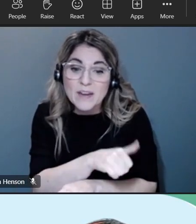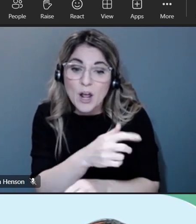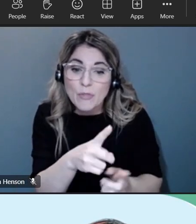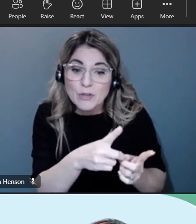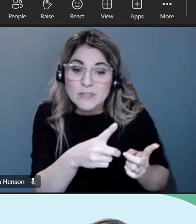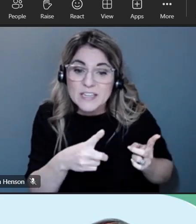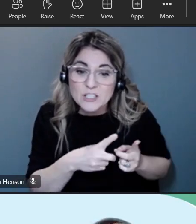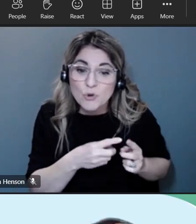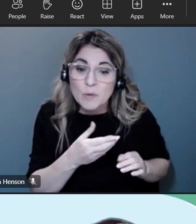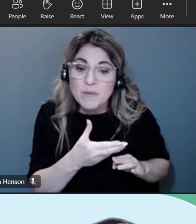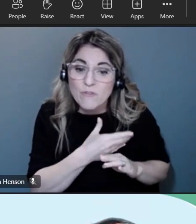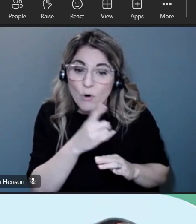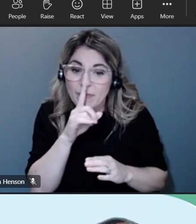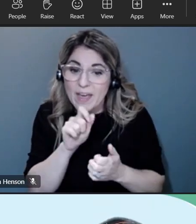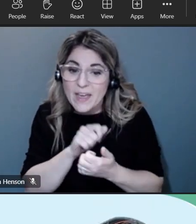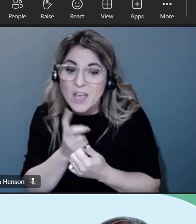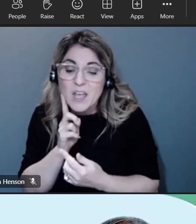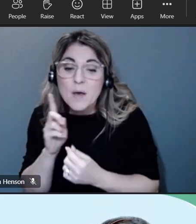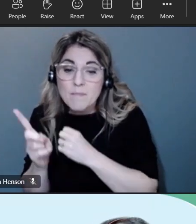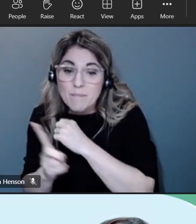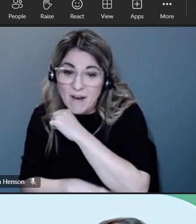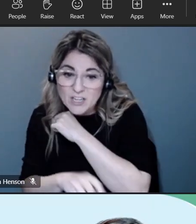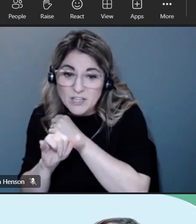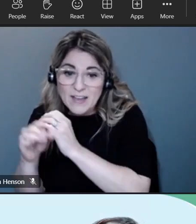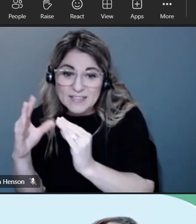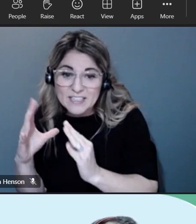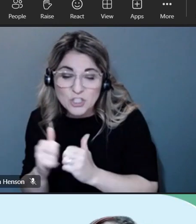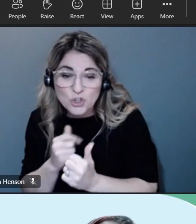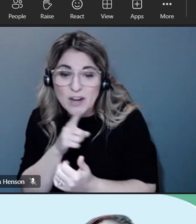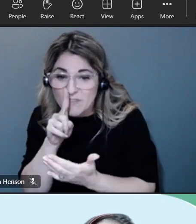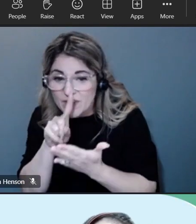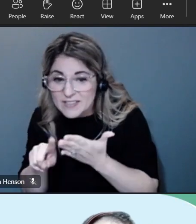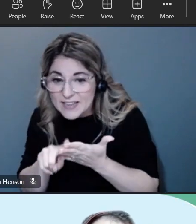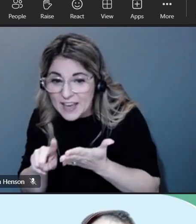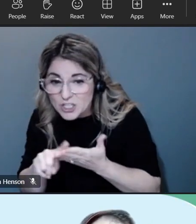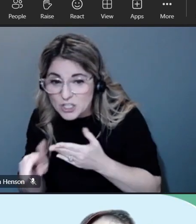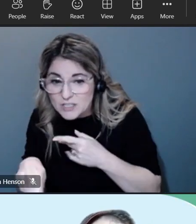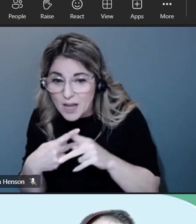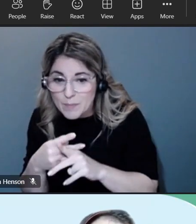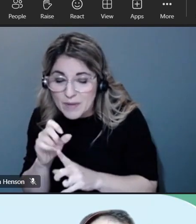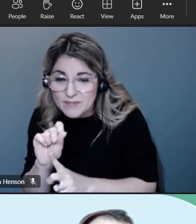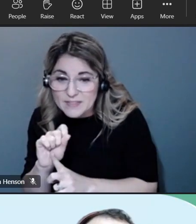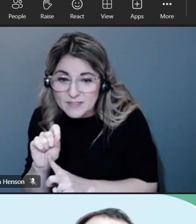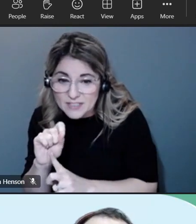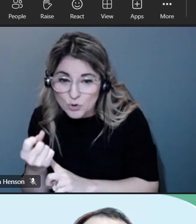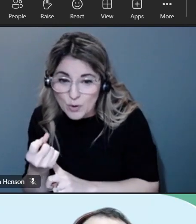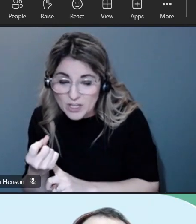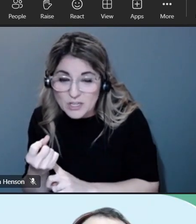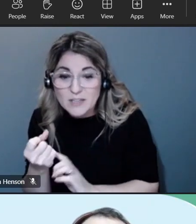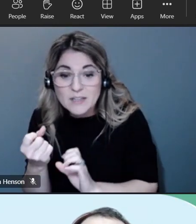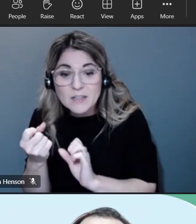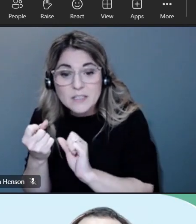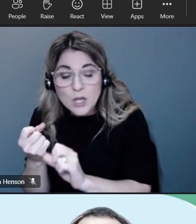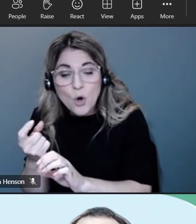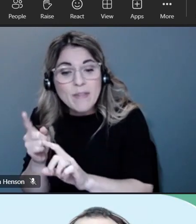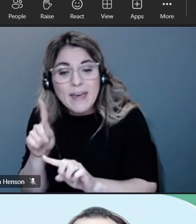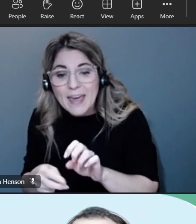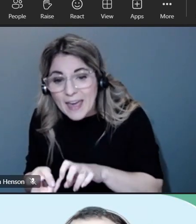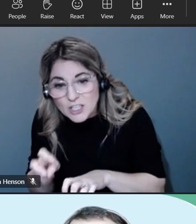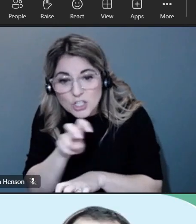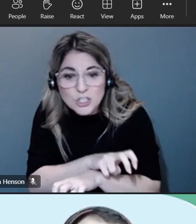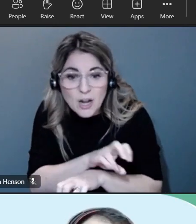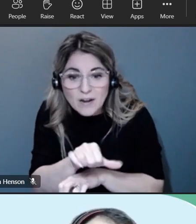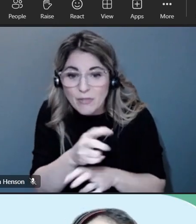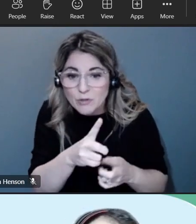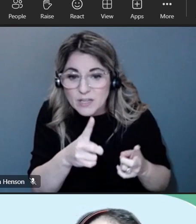is completed and some action is taken so there's um representative tipton has also had a bill that he's put in really in response to